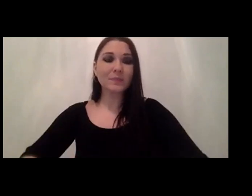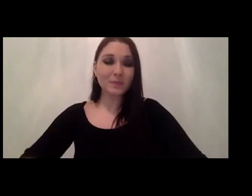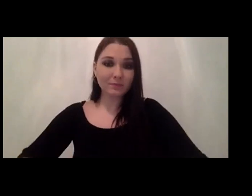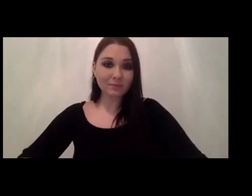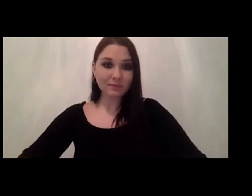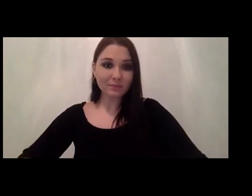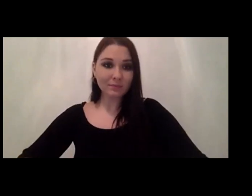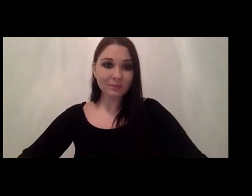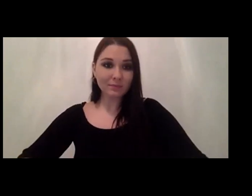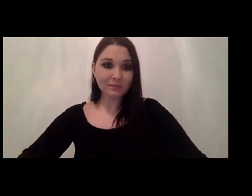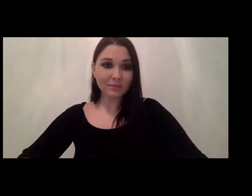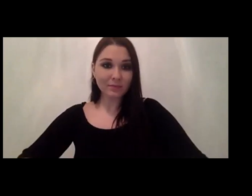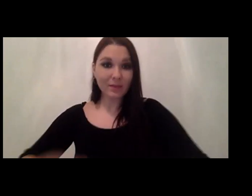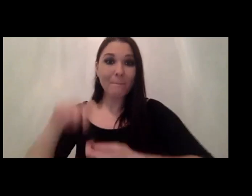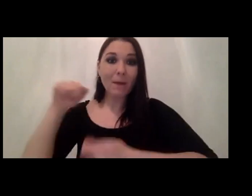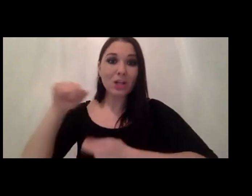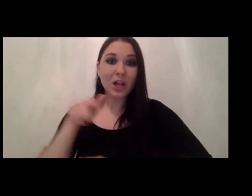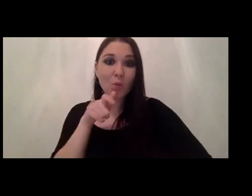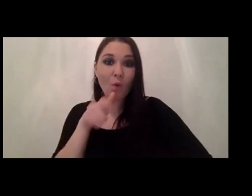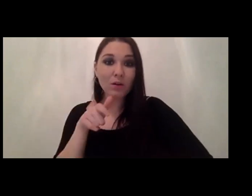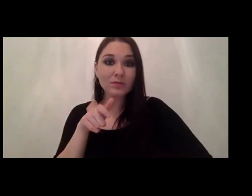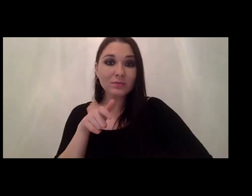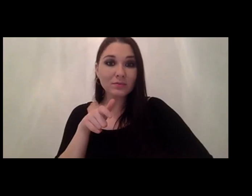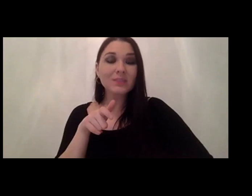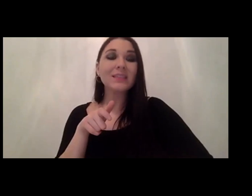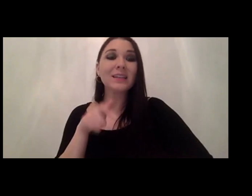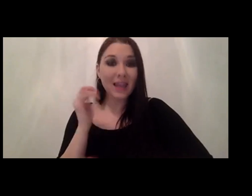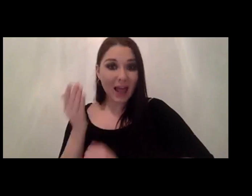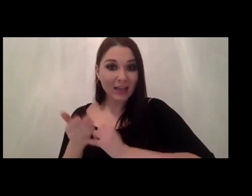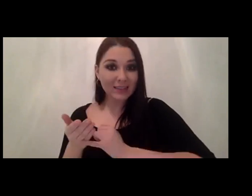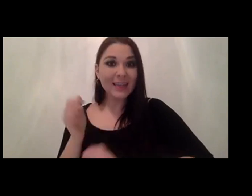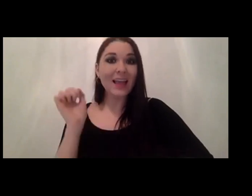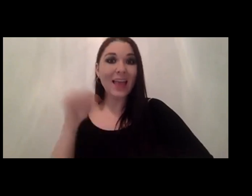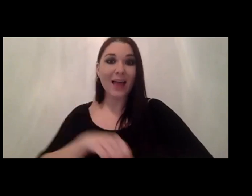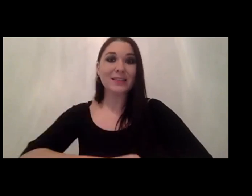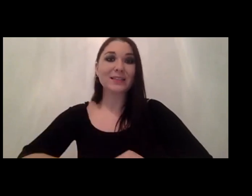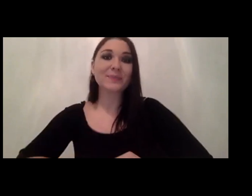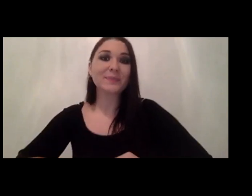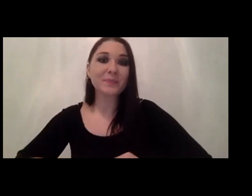last word was budget yes wow okay um